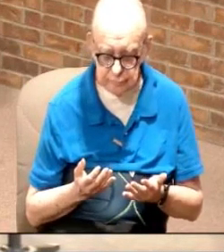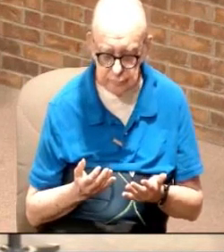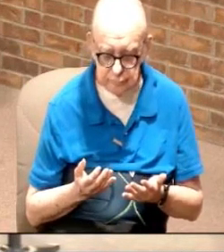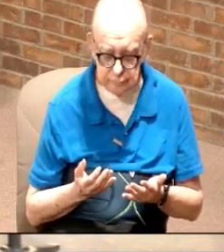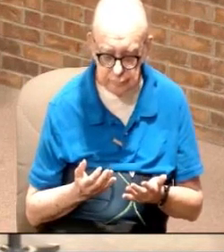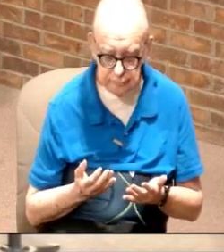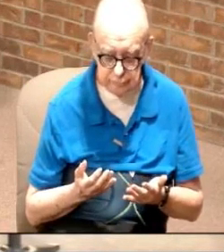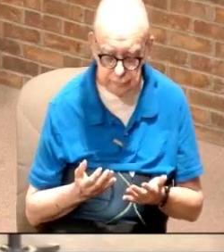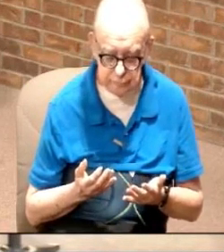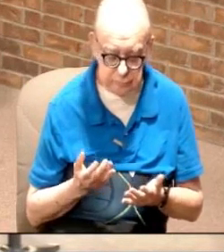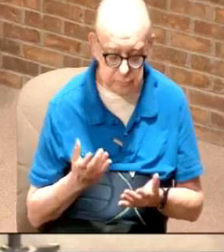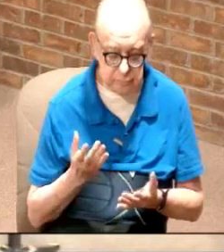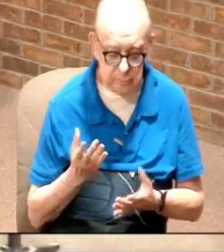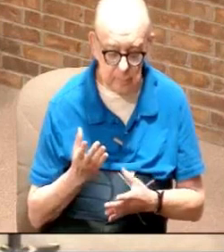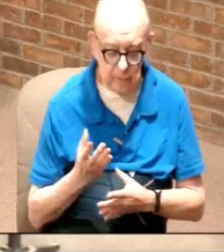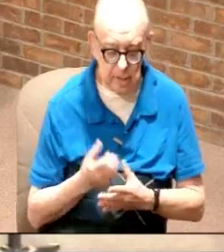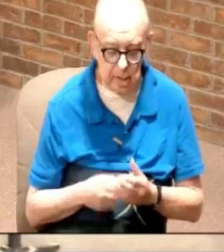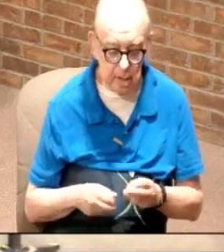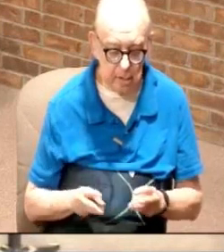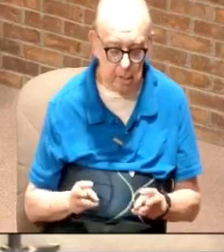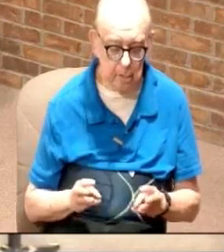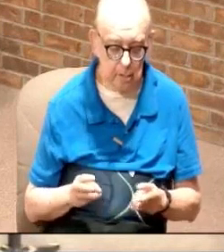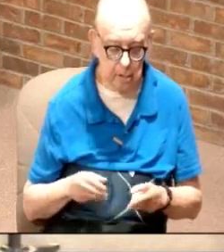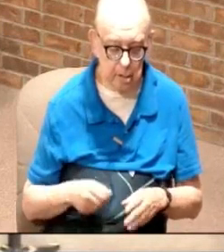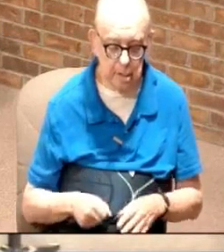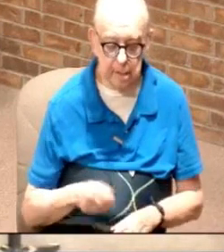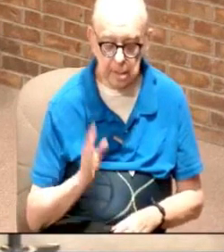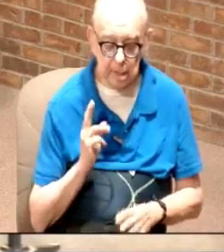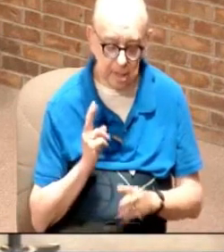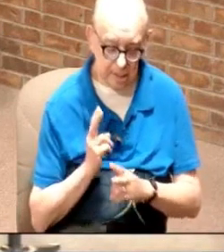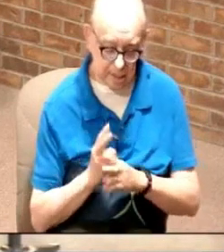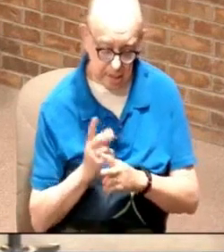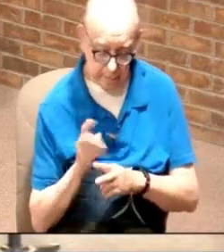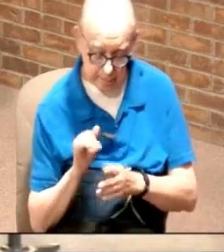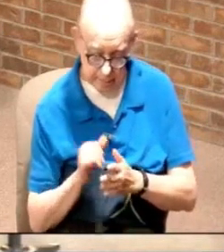just get out of the way for a minute and let me handle this